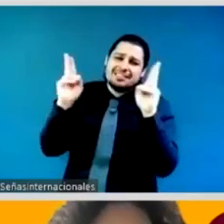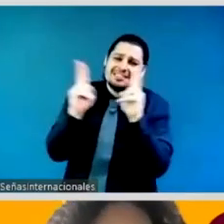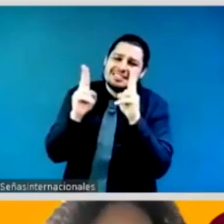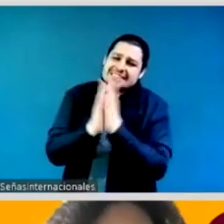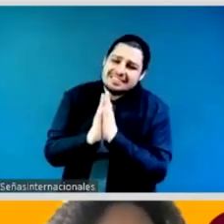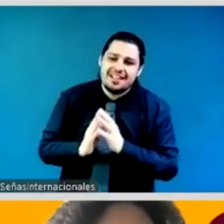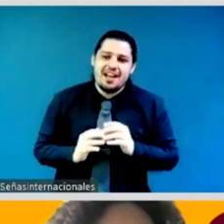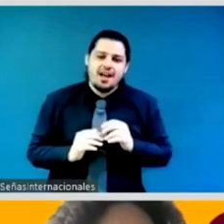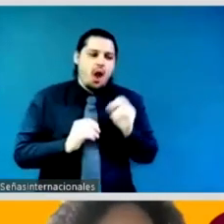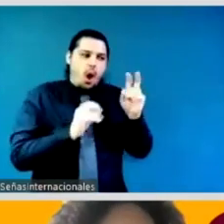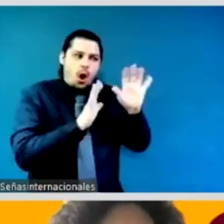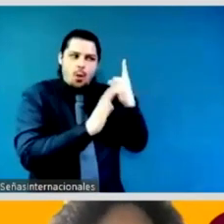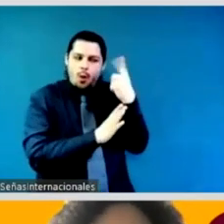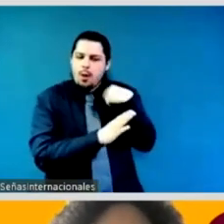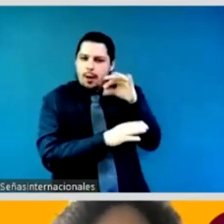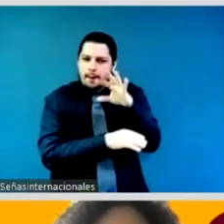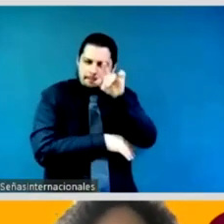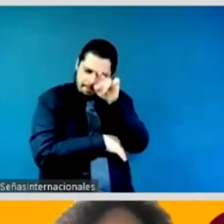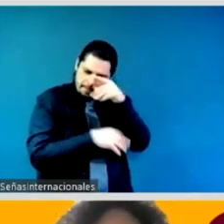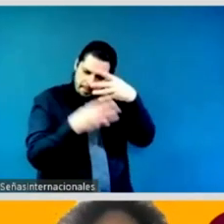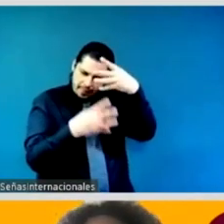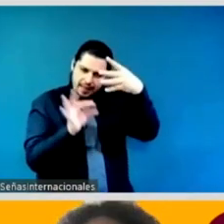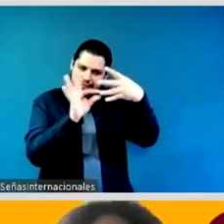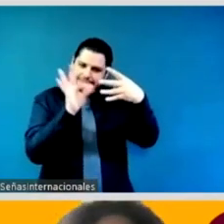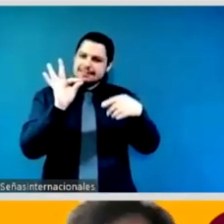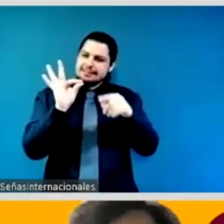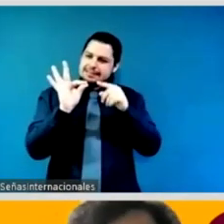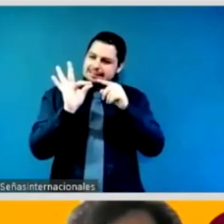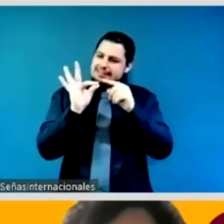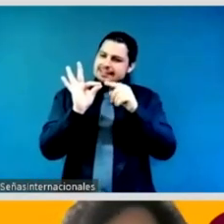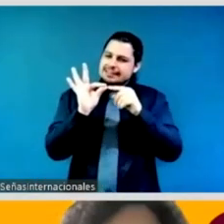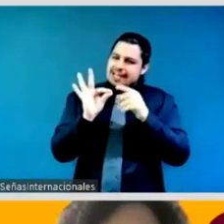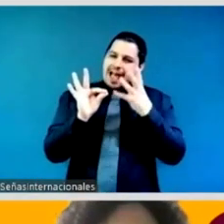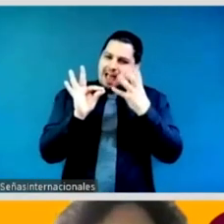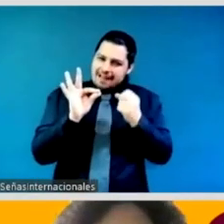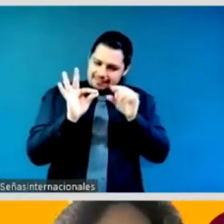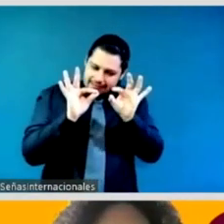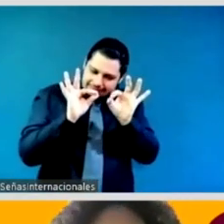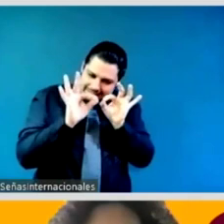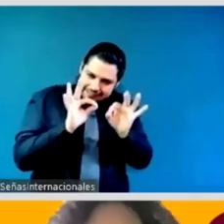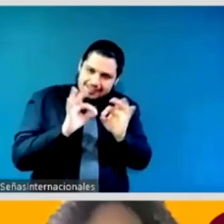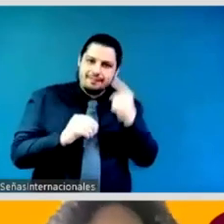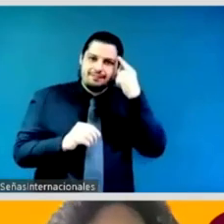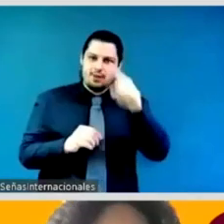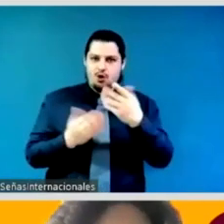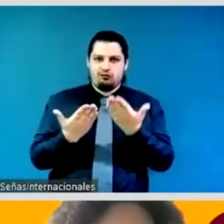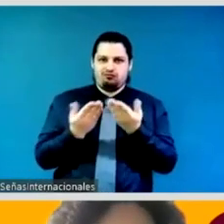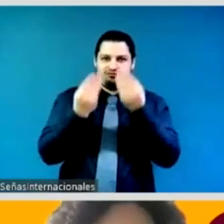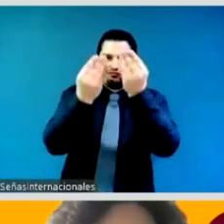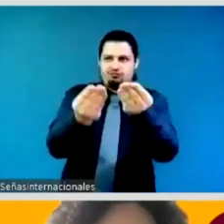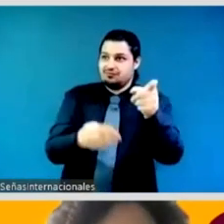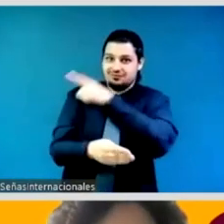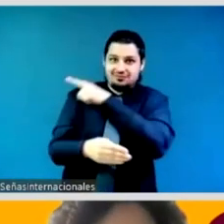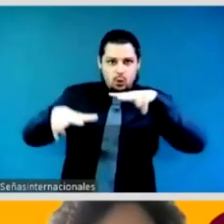the speakers to just give us one last inspirational push and respond in any way you can